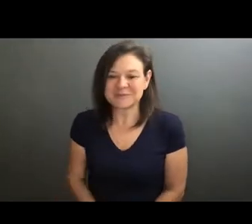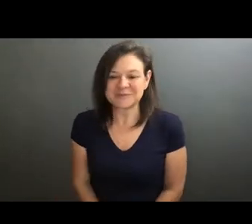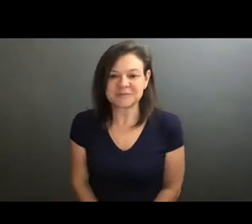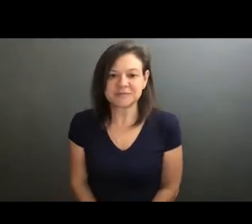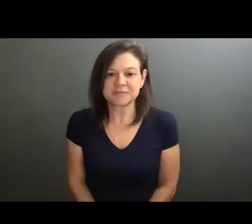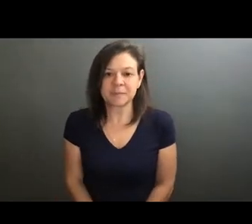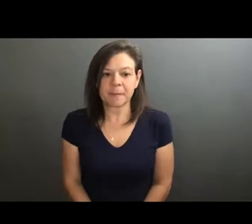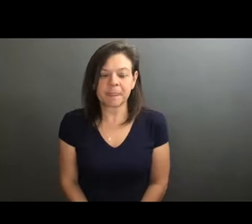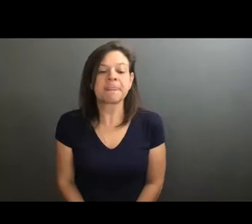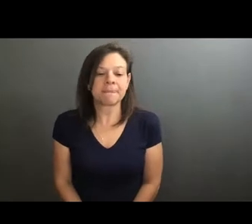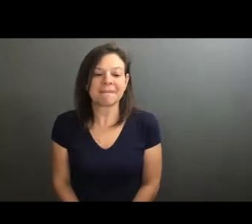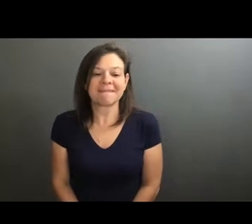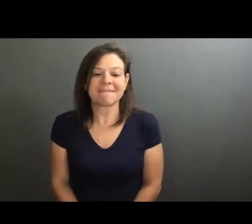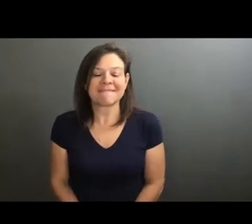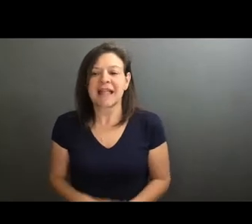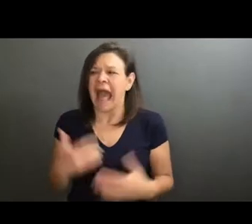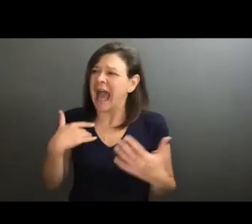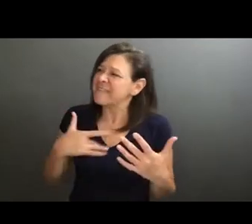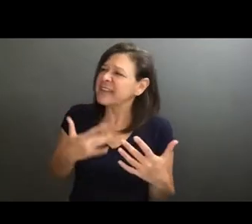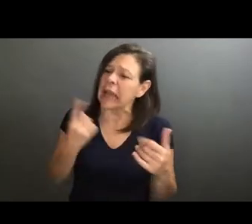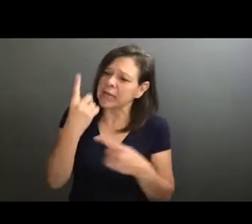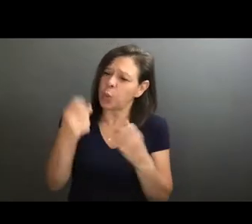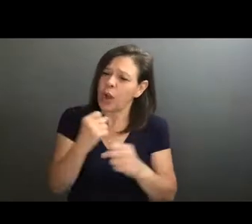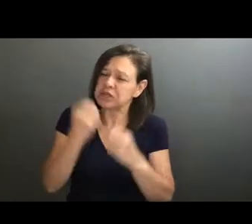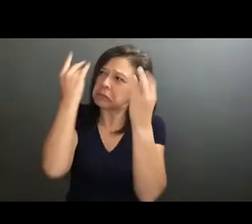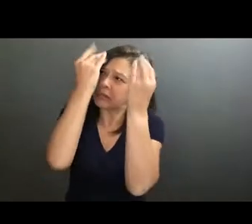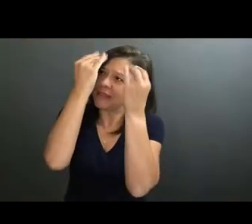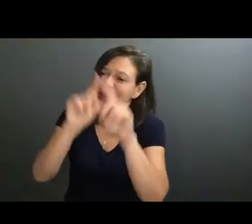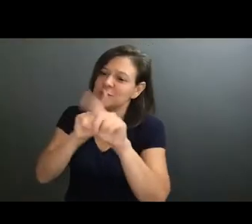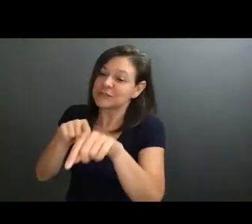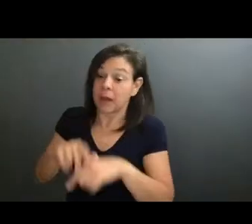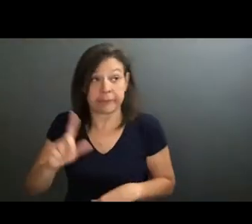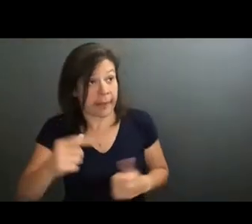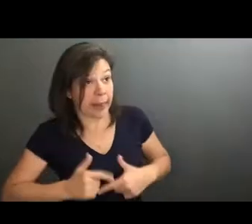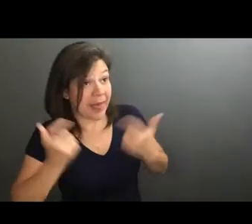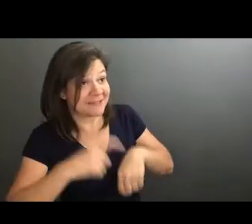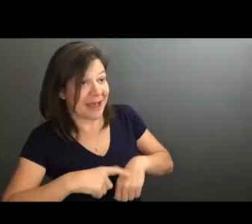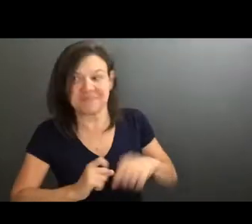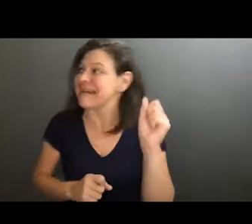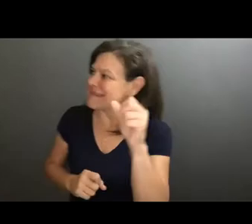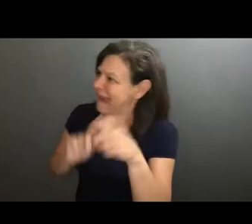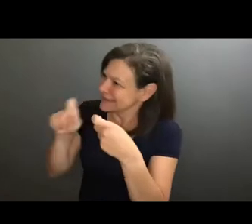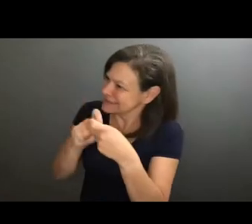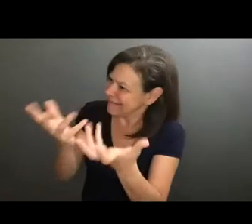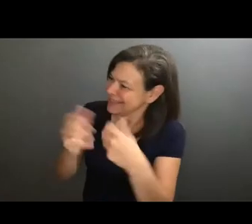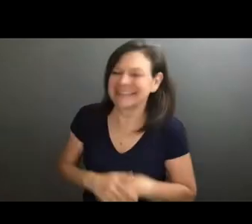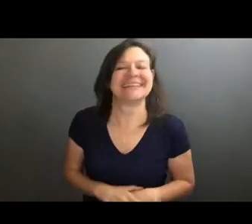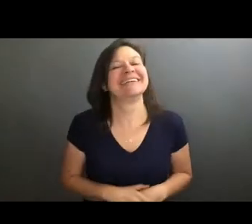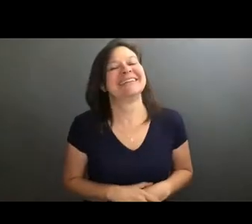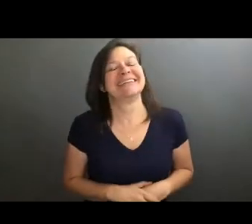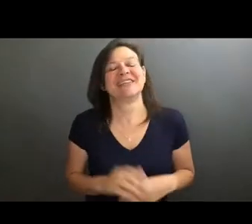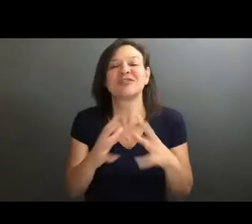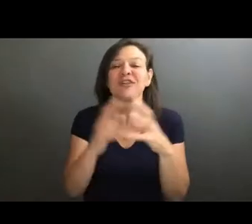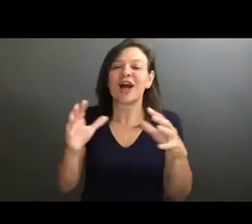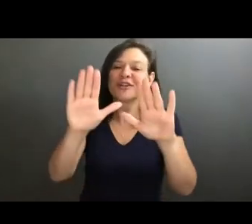I think, yeah, it's a question I feel like I want like a year to think about or something. Or a lifetime. Yeah, exactly. There's a lot of great,